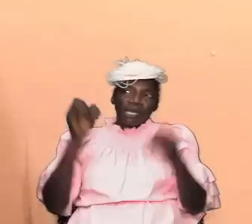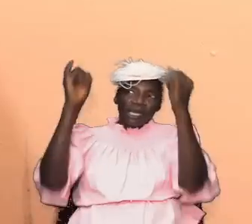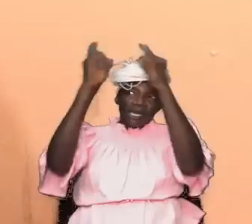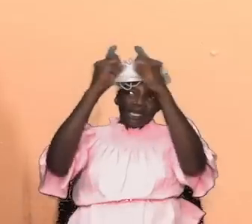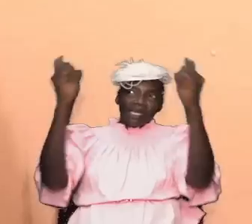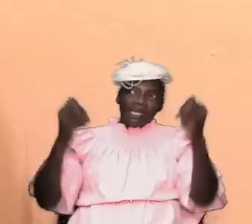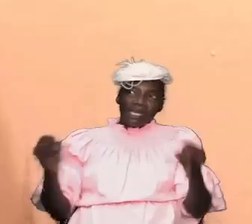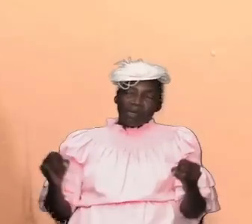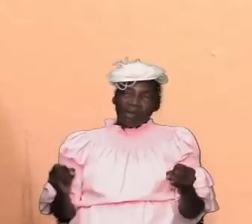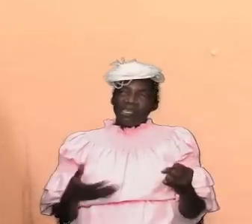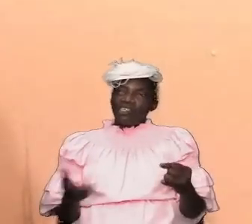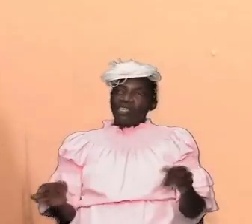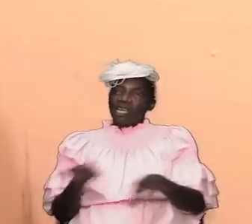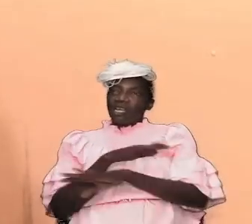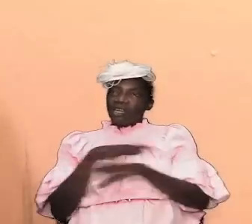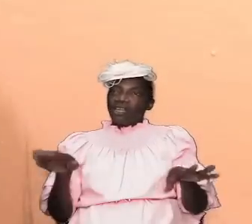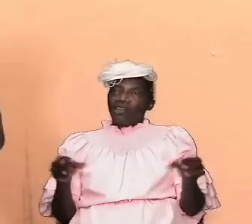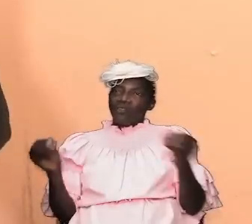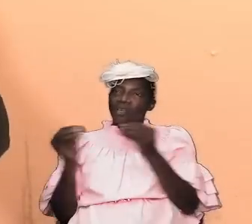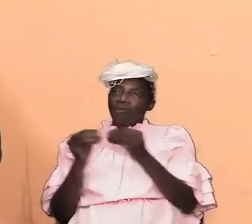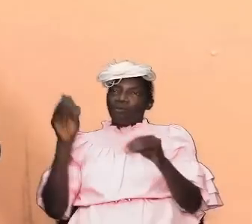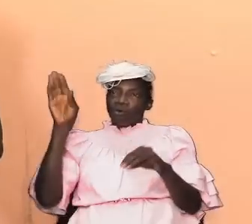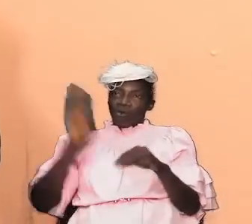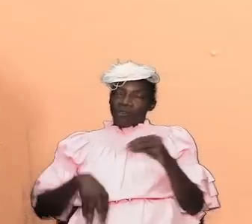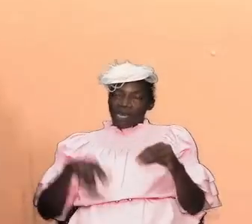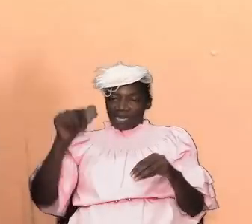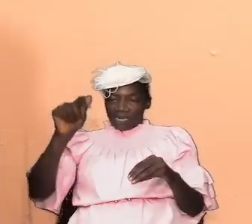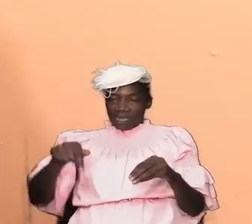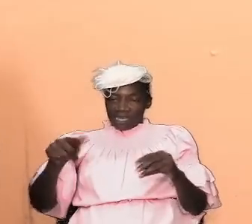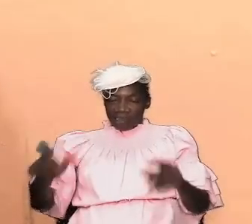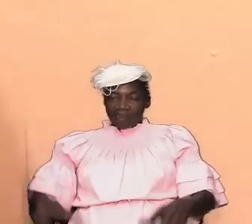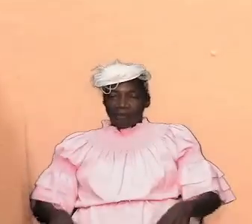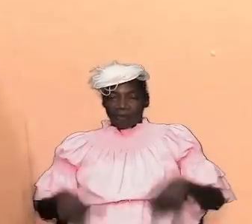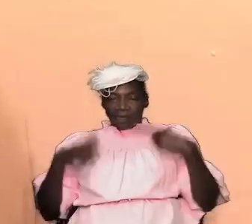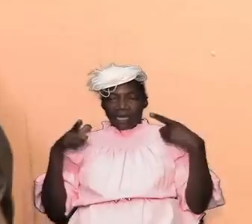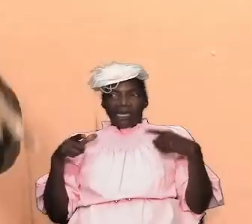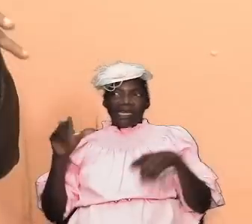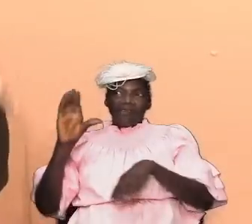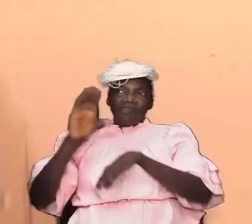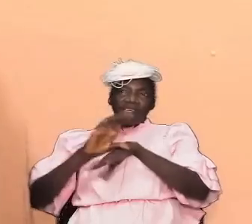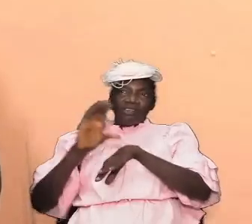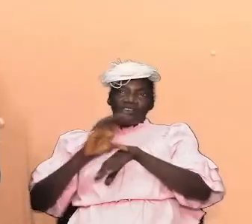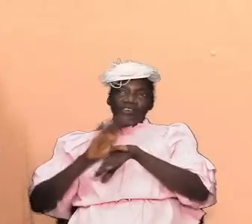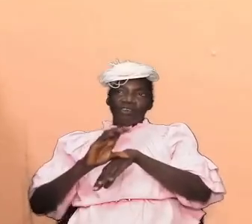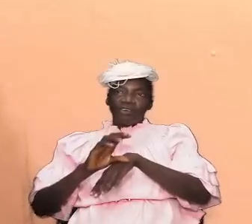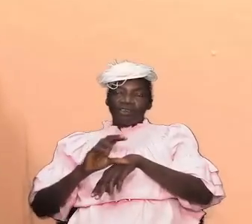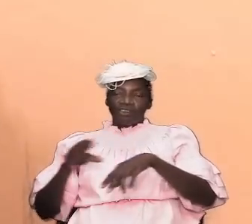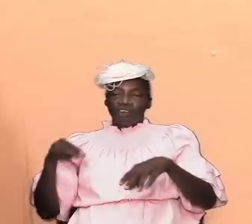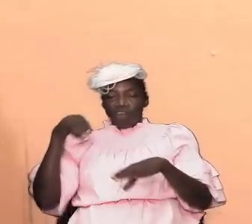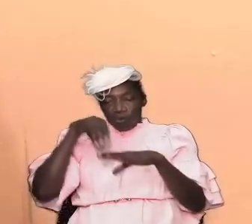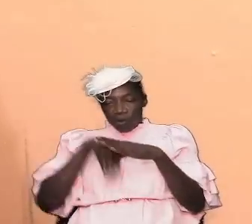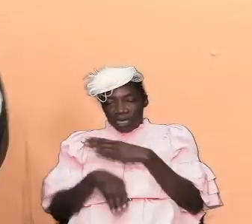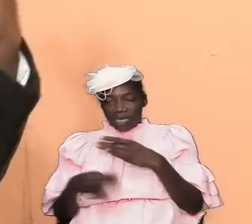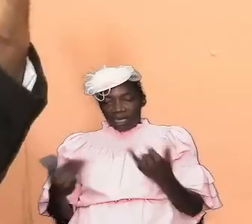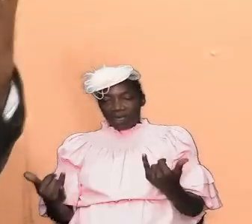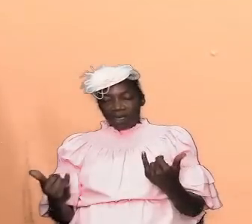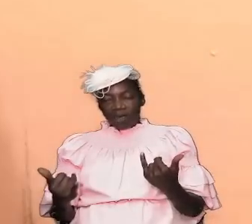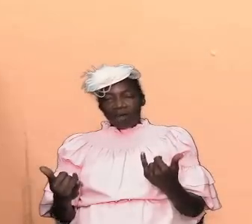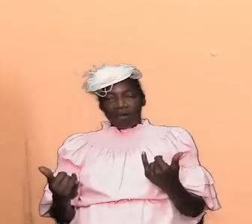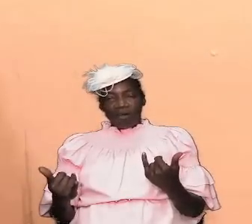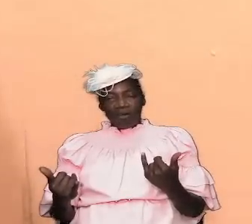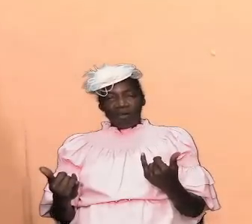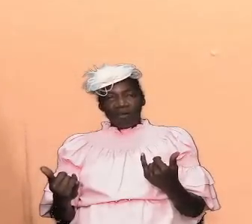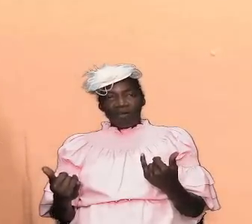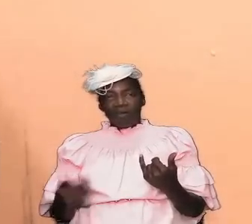nothing more than this living church that we are in today god was